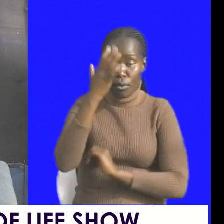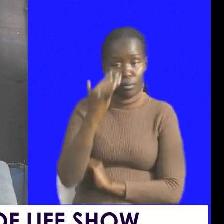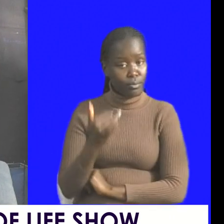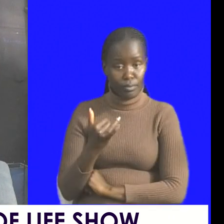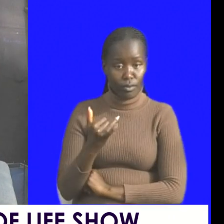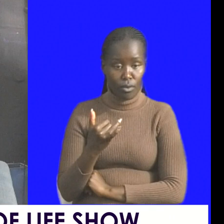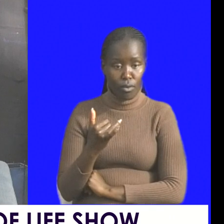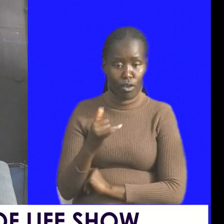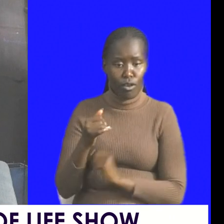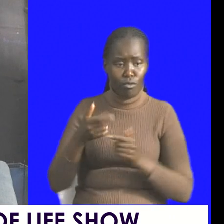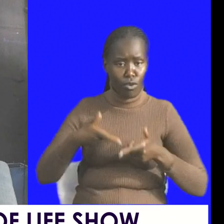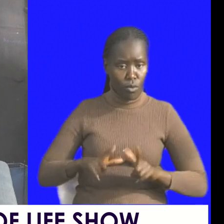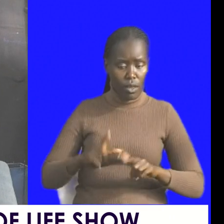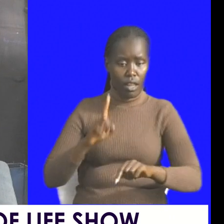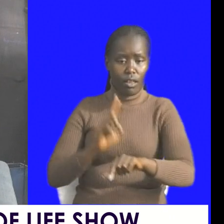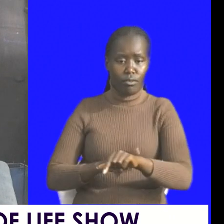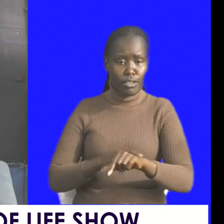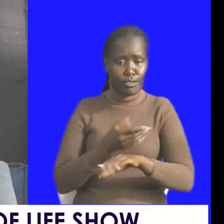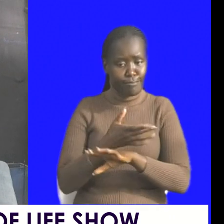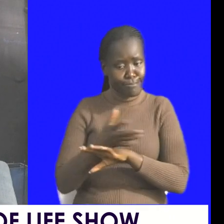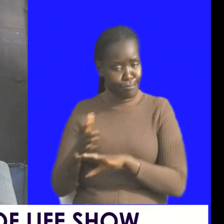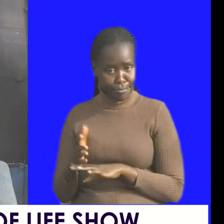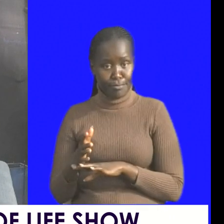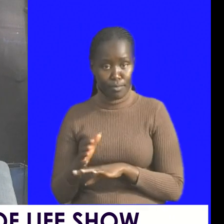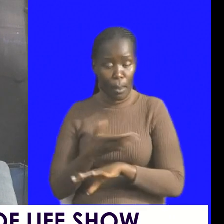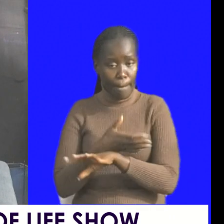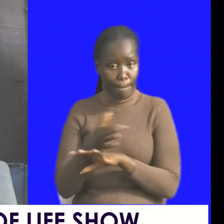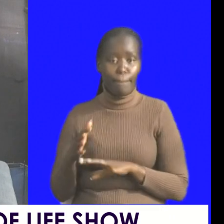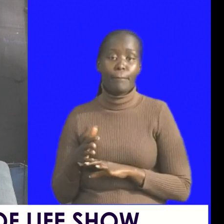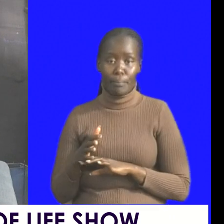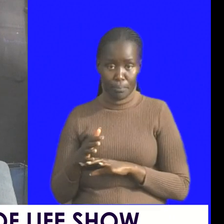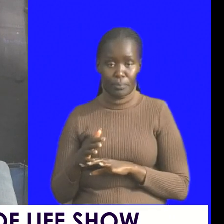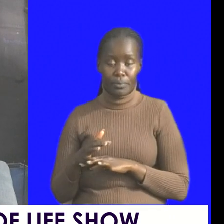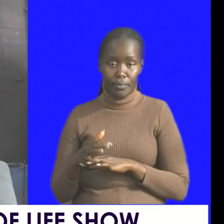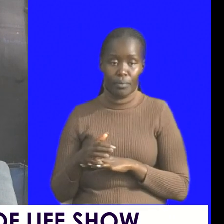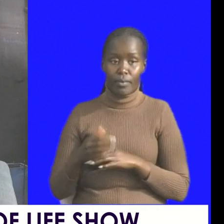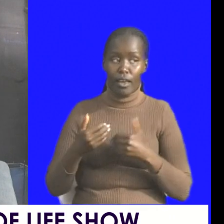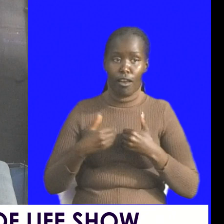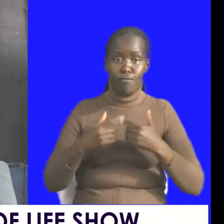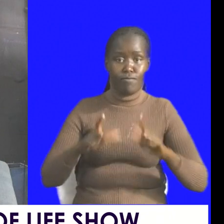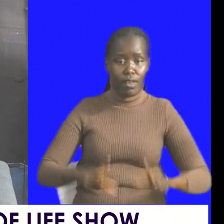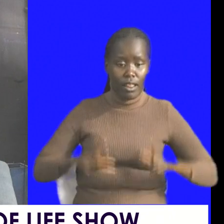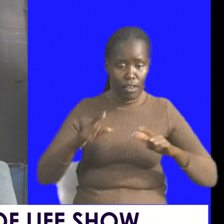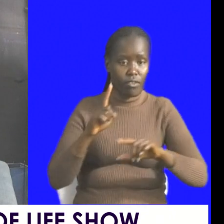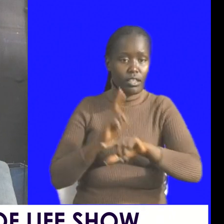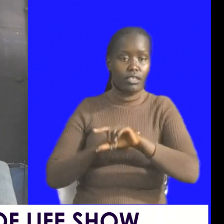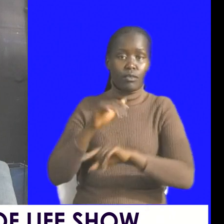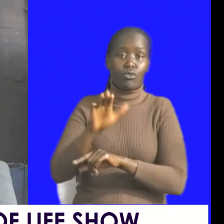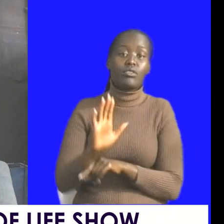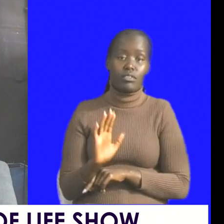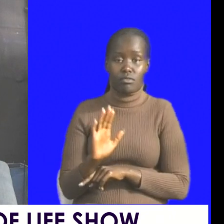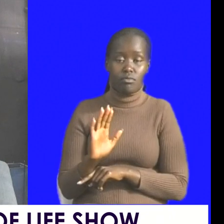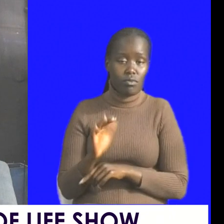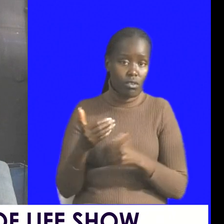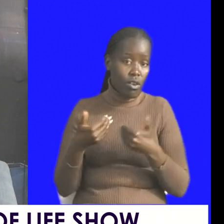are you letting your your time pass just passing put some life into your time put